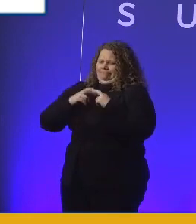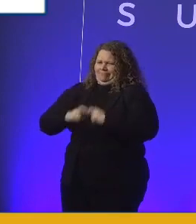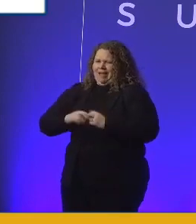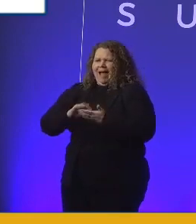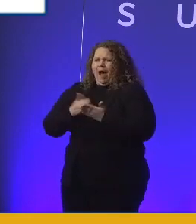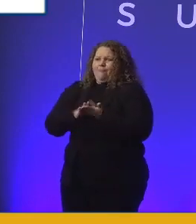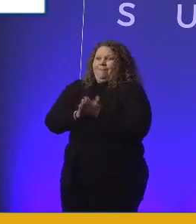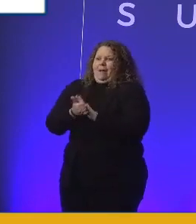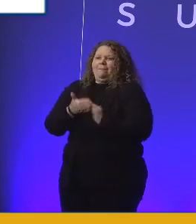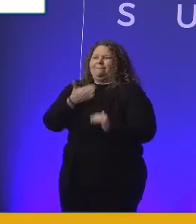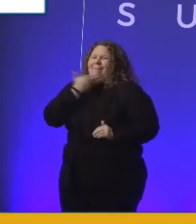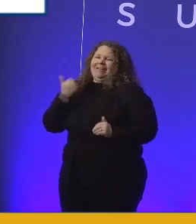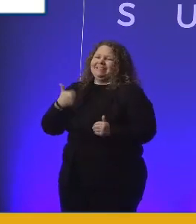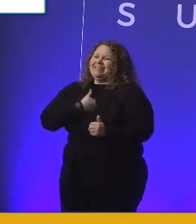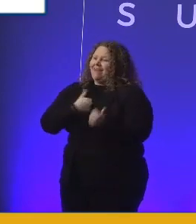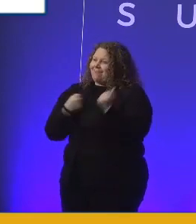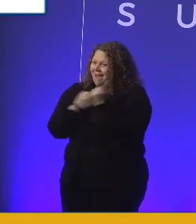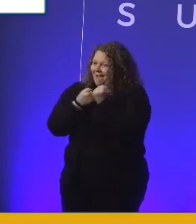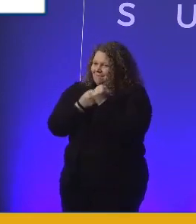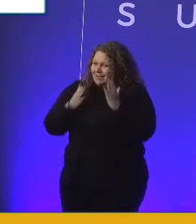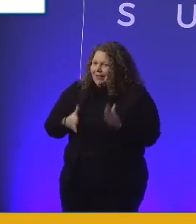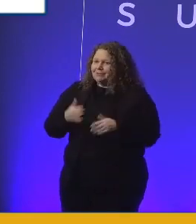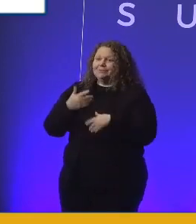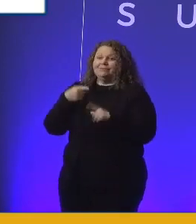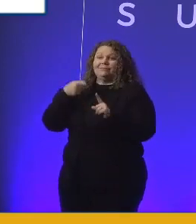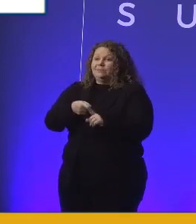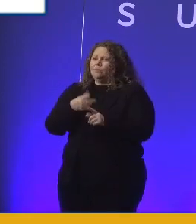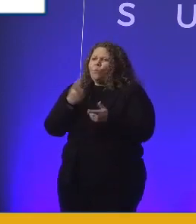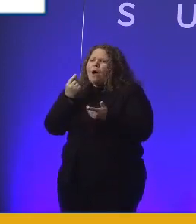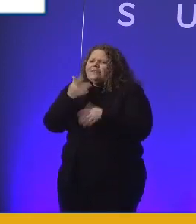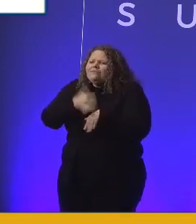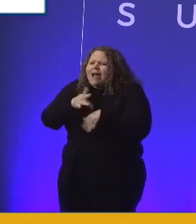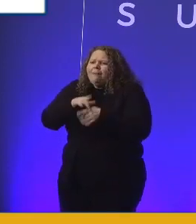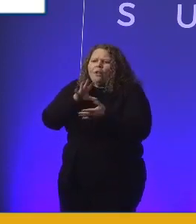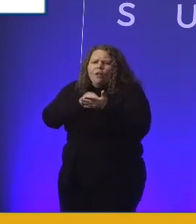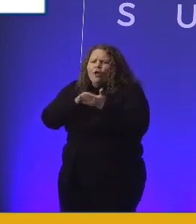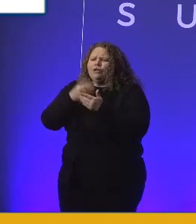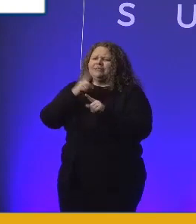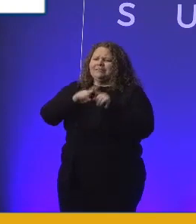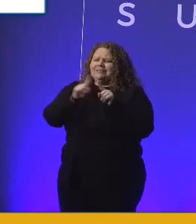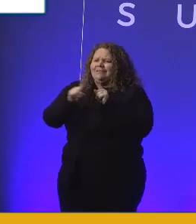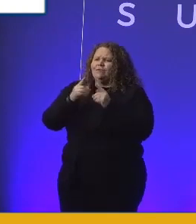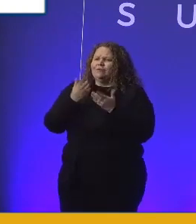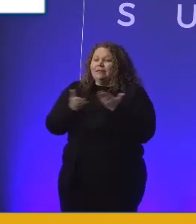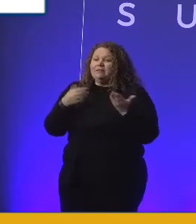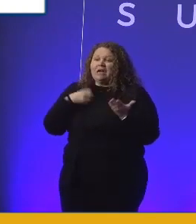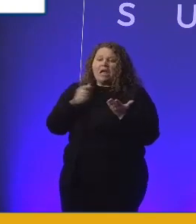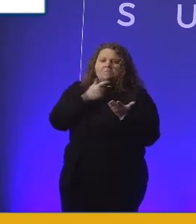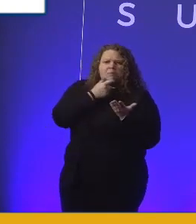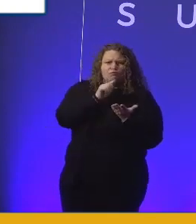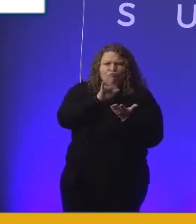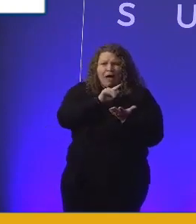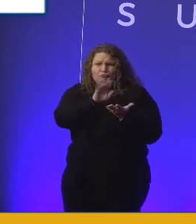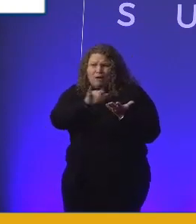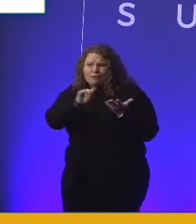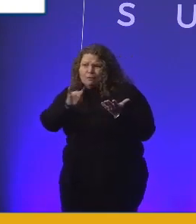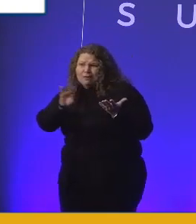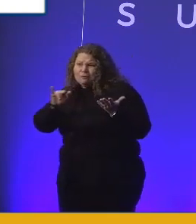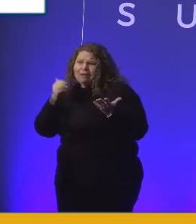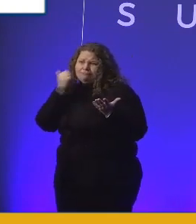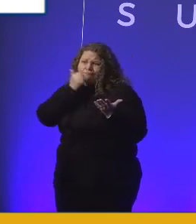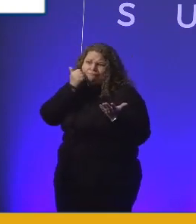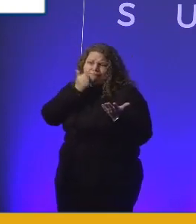They showed me what was available to me, all the different things that I could use in my day-to-day life.